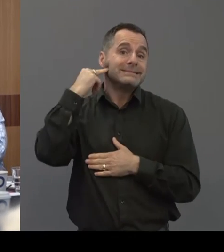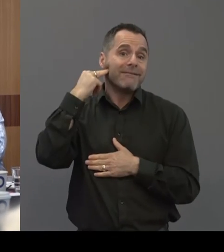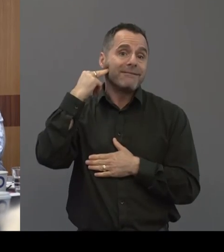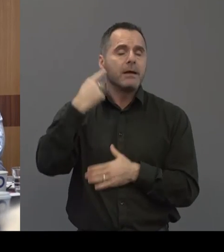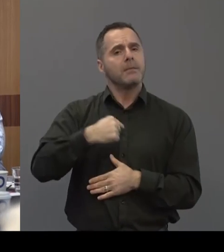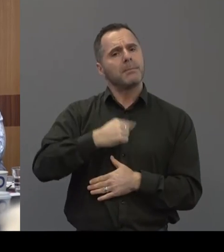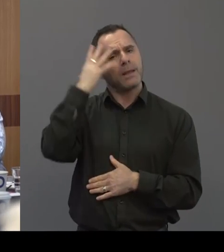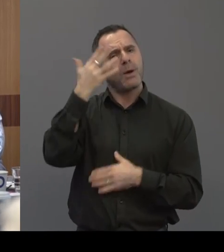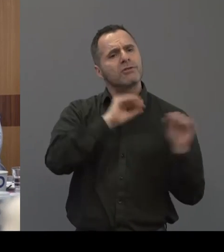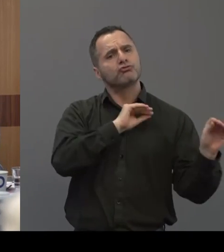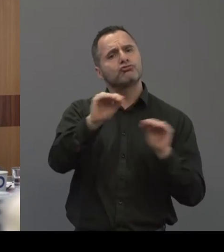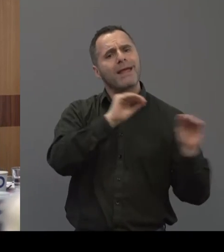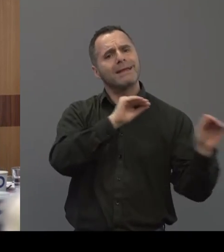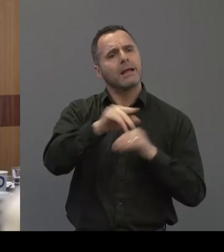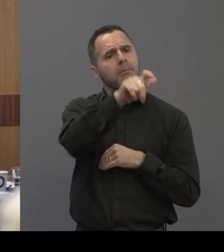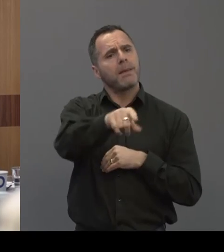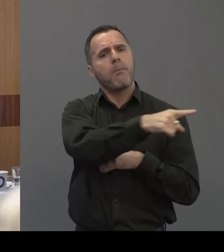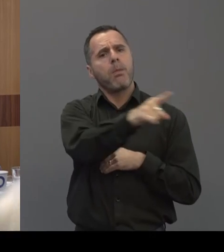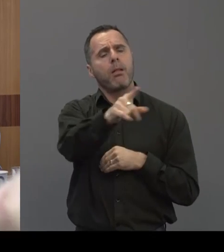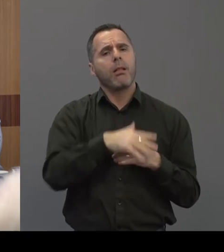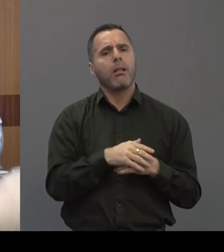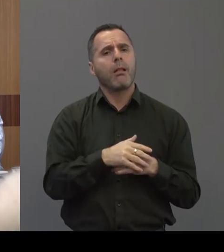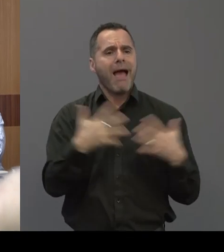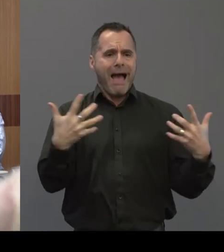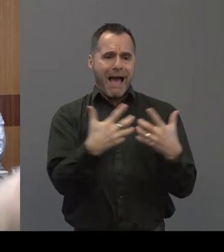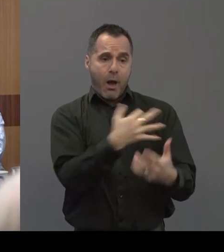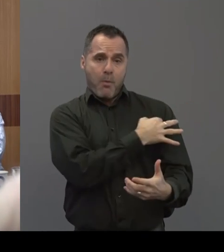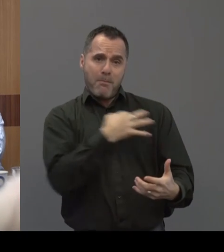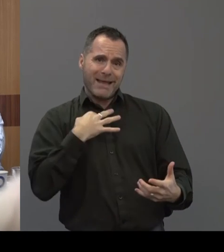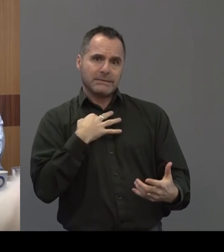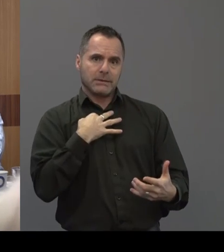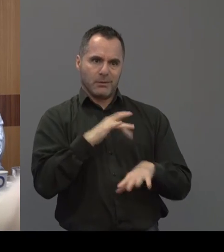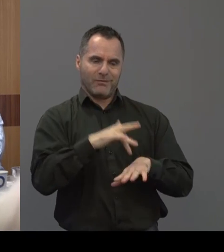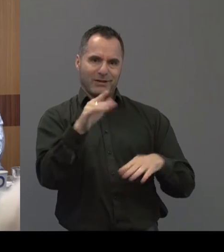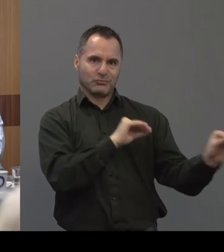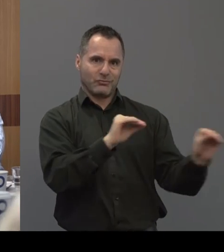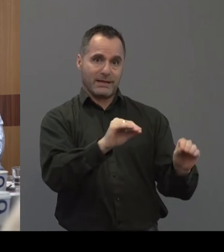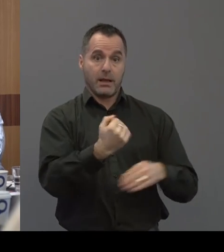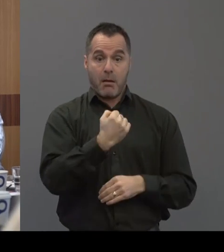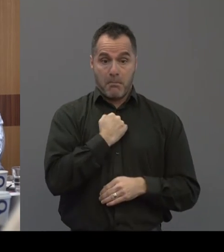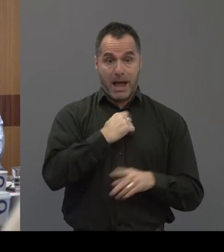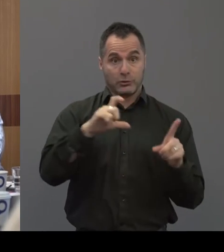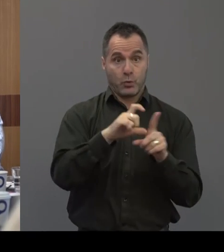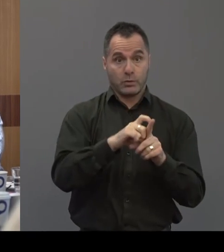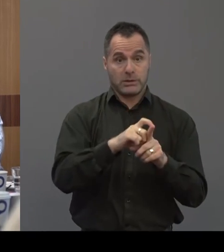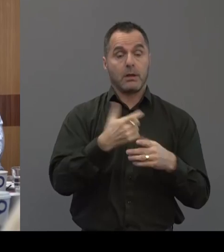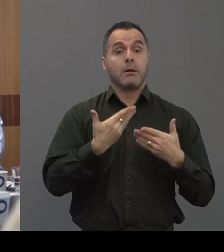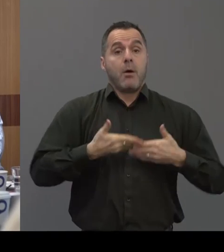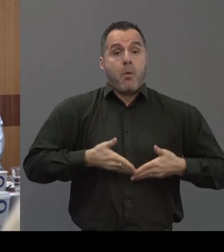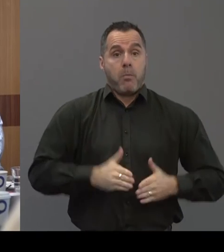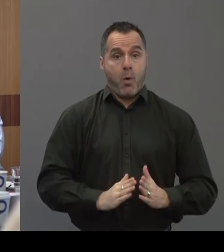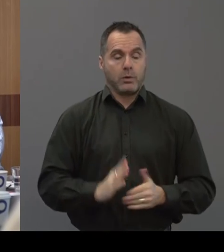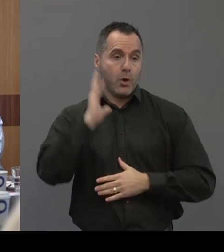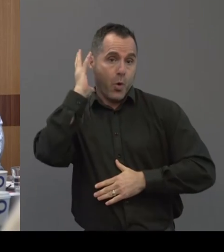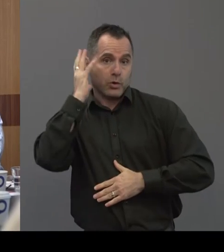about the training of people. How is the medical profession doing that? My daughter was born, uh, and the